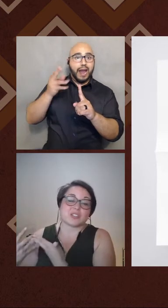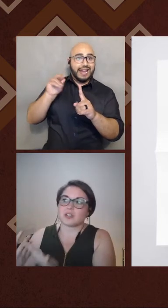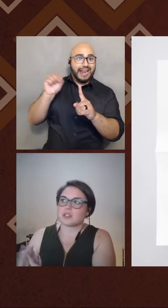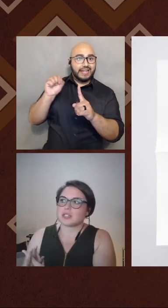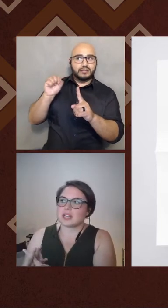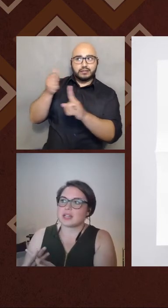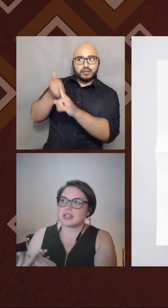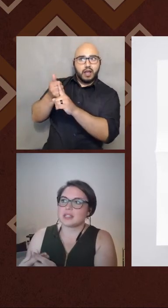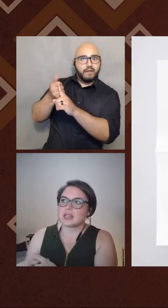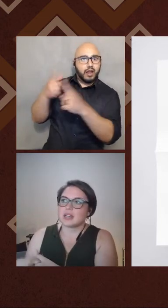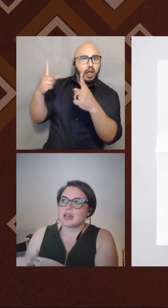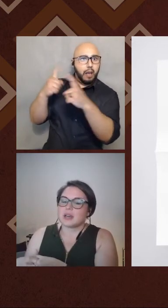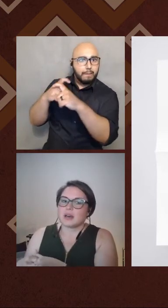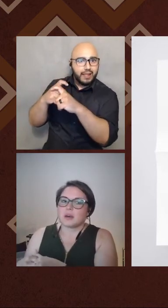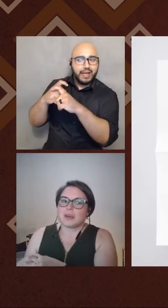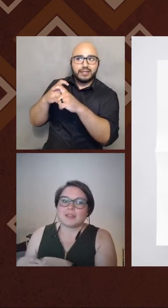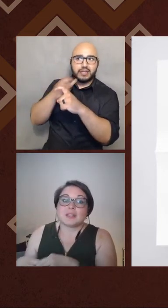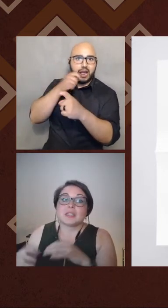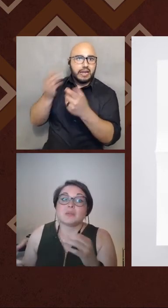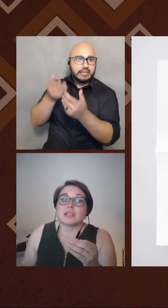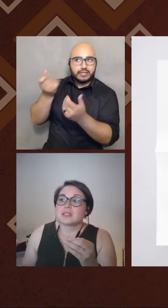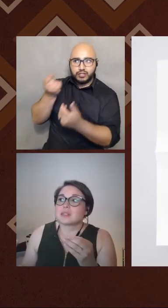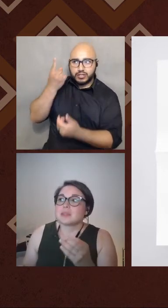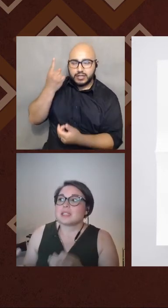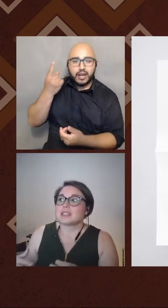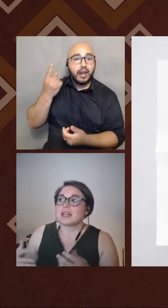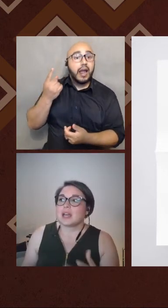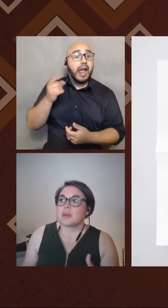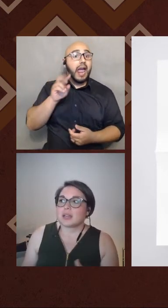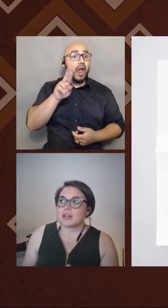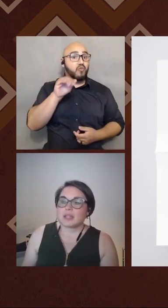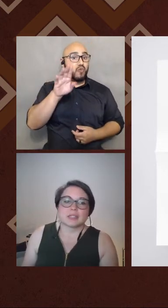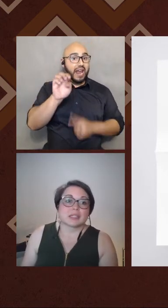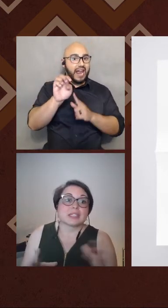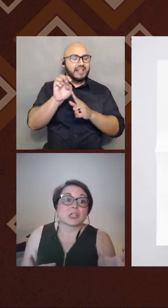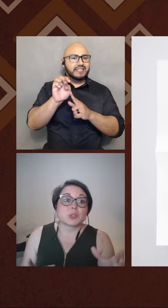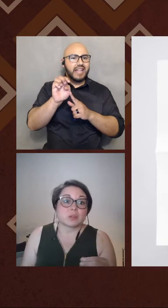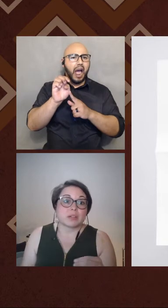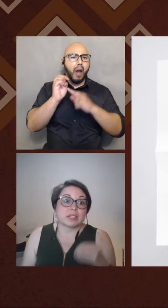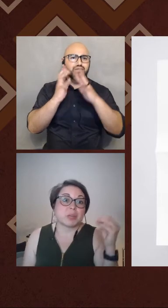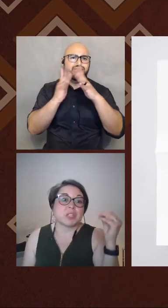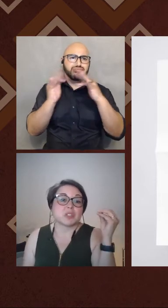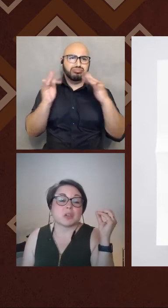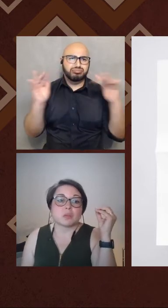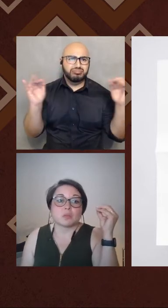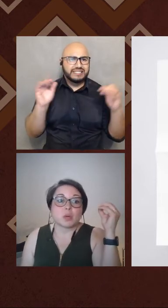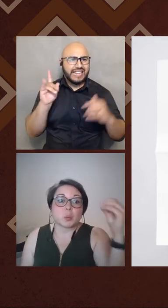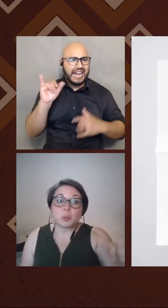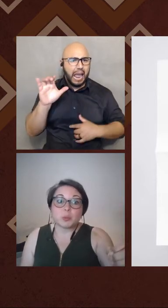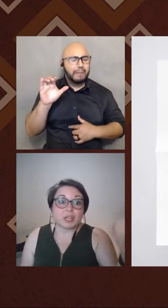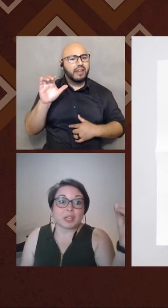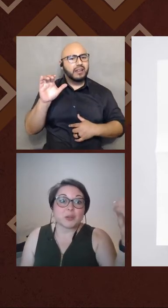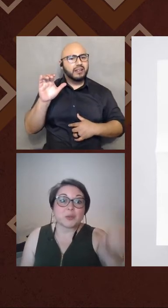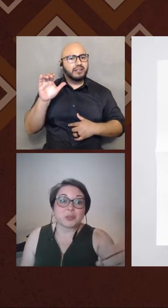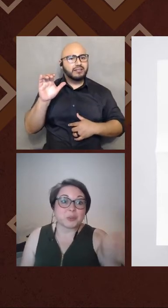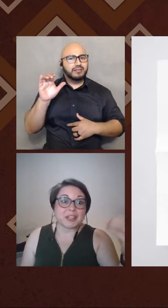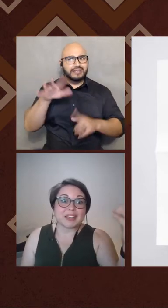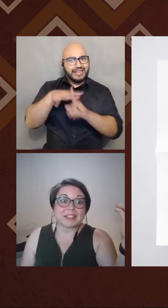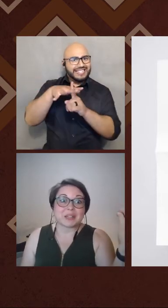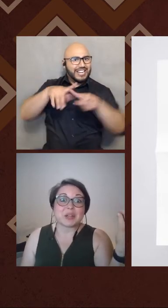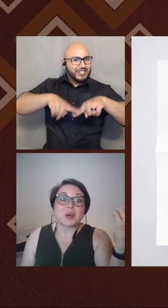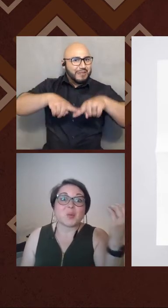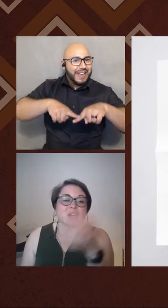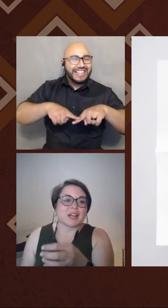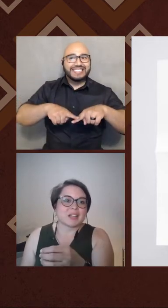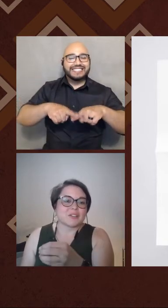experience or understand. Um, and they see race as something that's dynamic. It's contextual, right? It depends on what room you're in, who you're